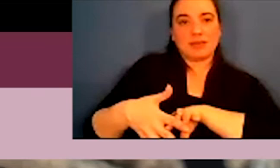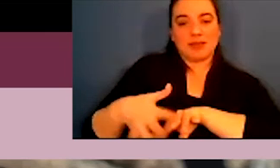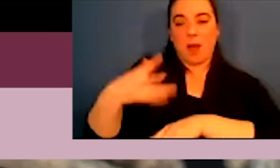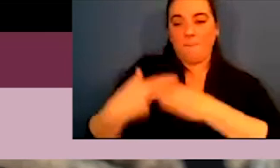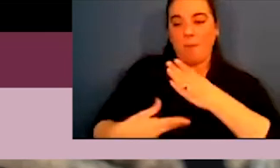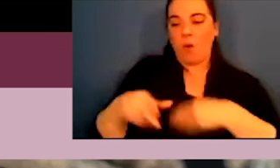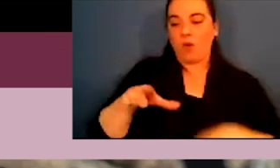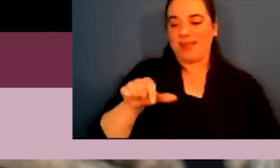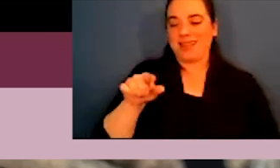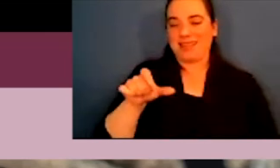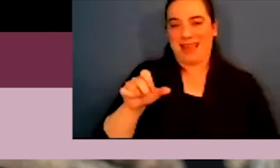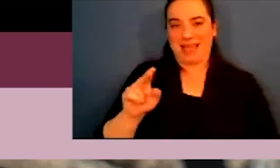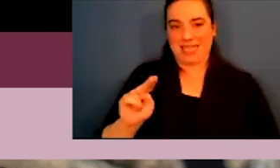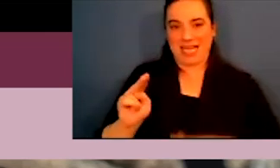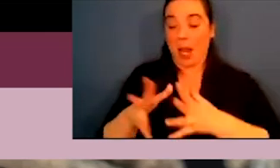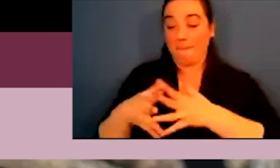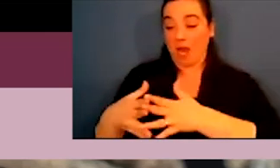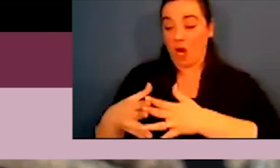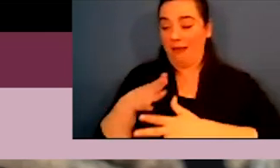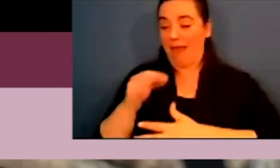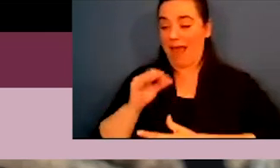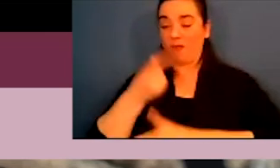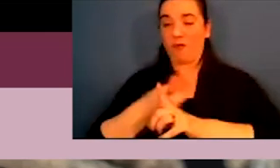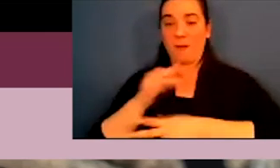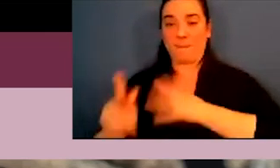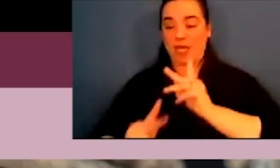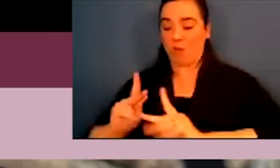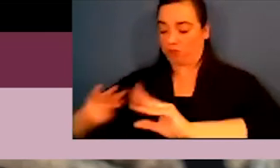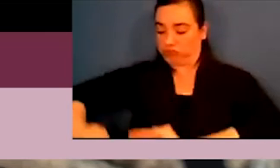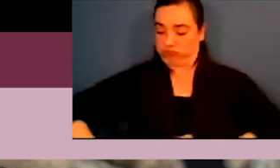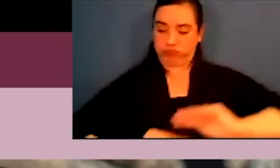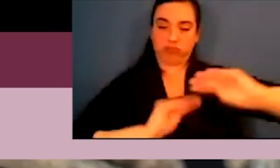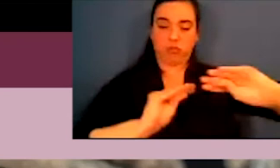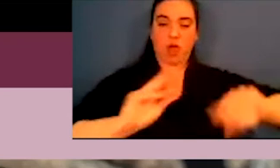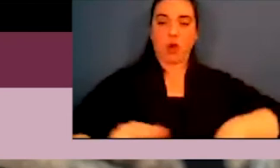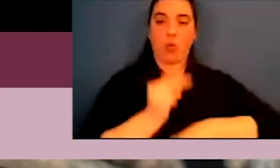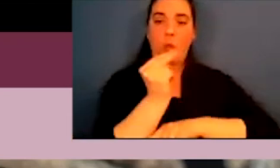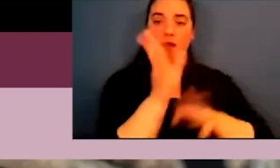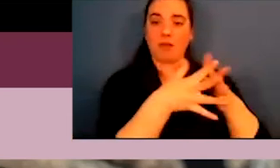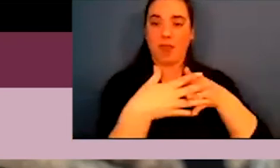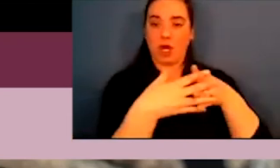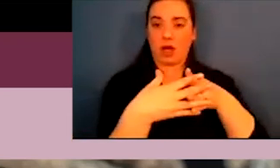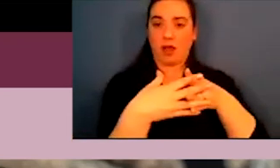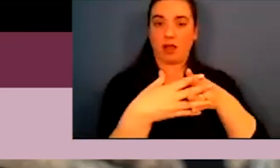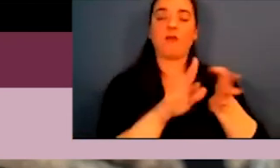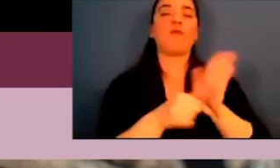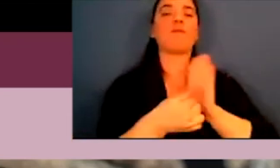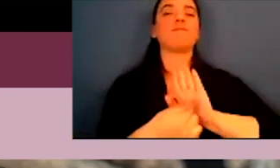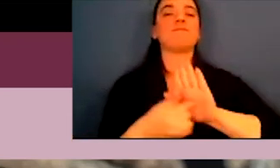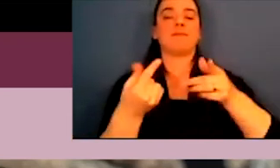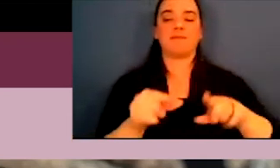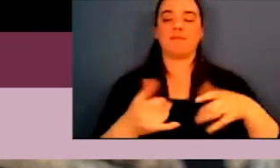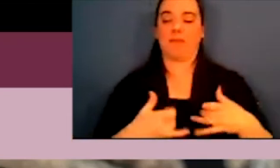in Latin America, as well as those who have migrated to North America. So